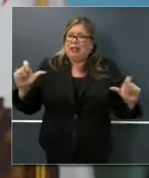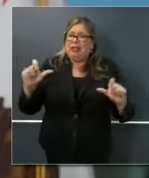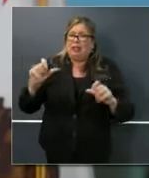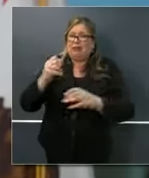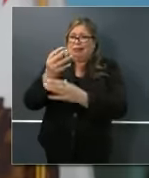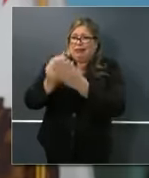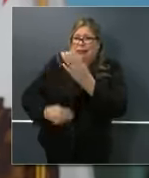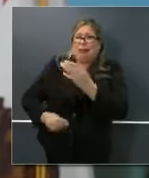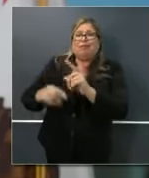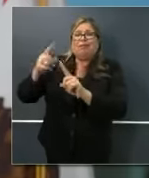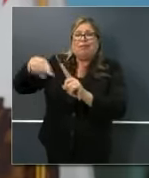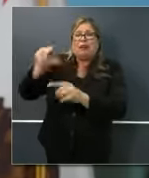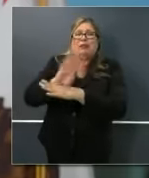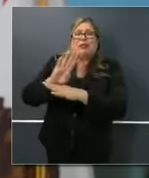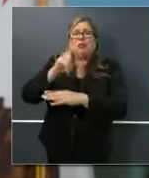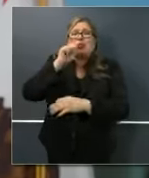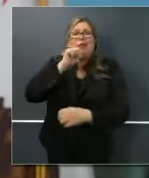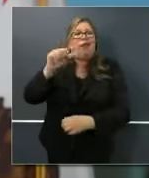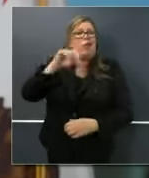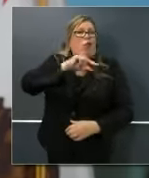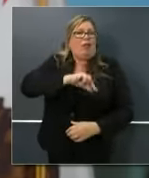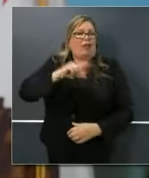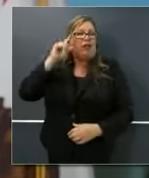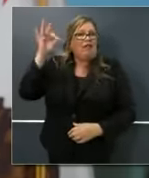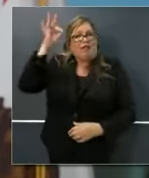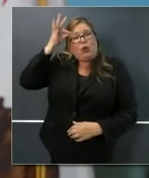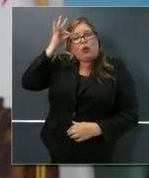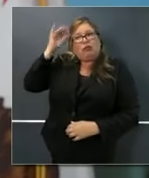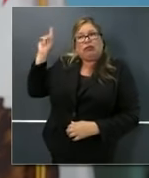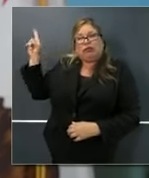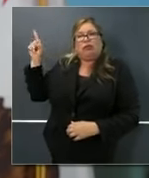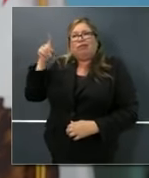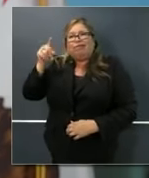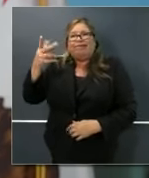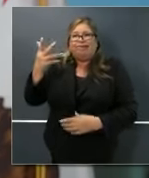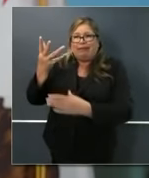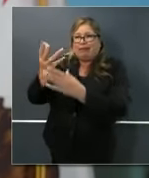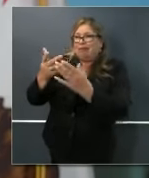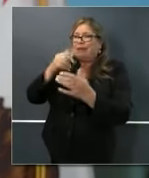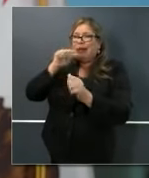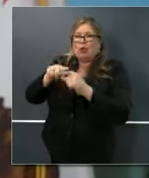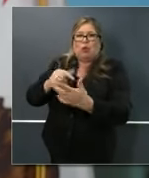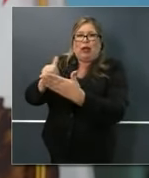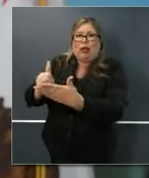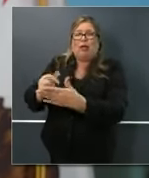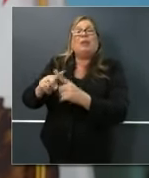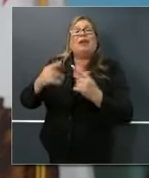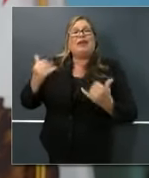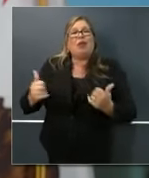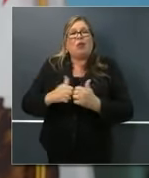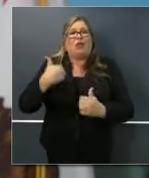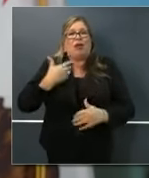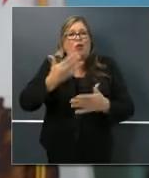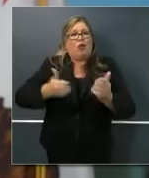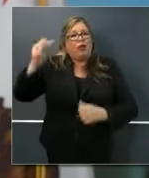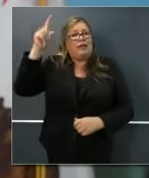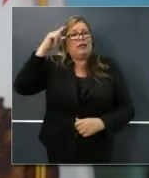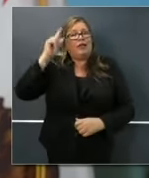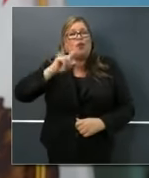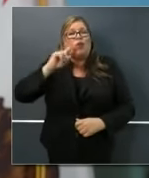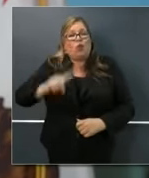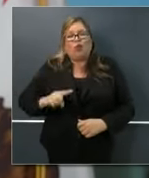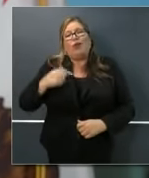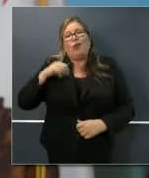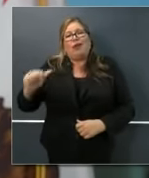we believe we have closed that significantly with this executive order today. Happy now to take any questions. Katie Orr,